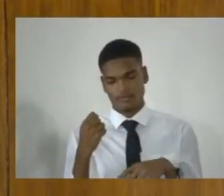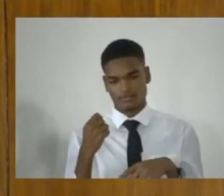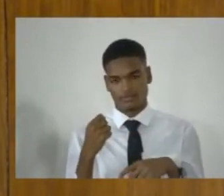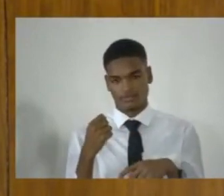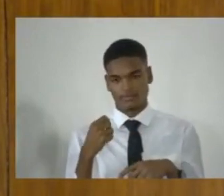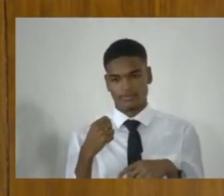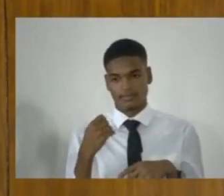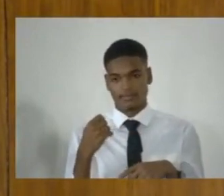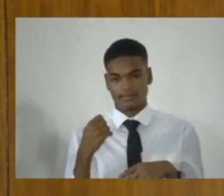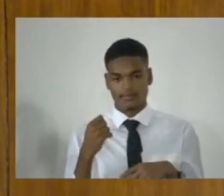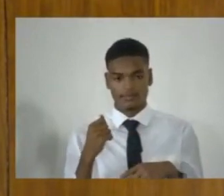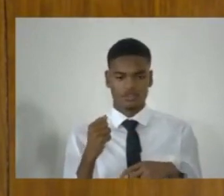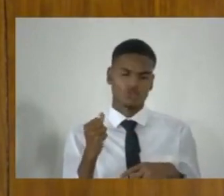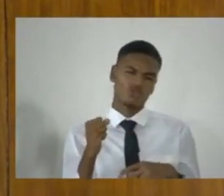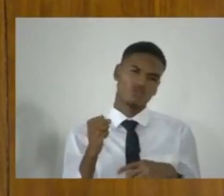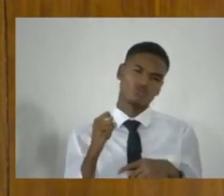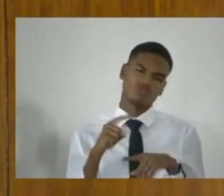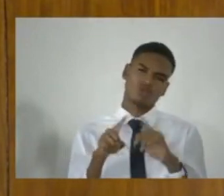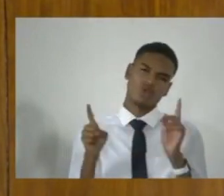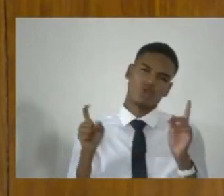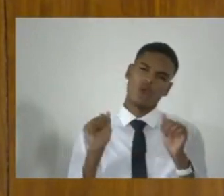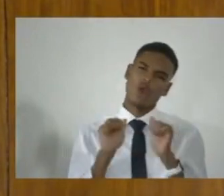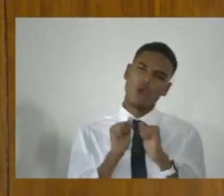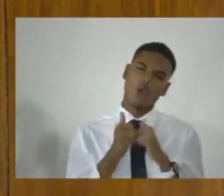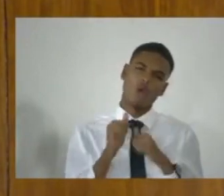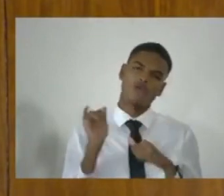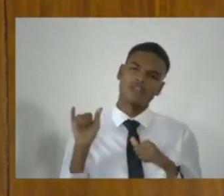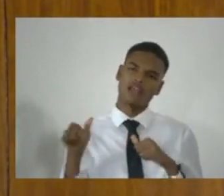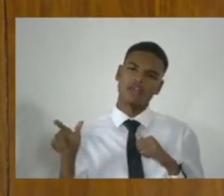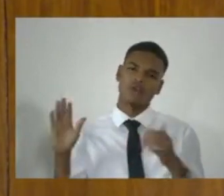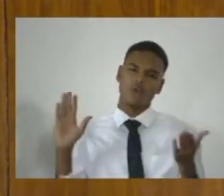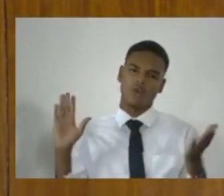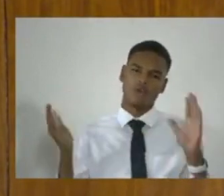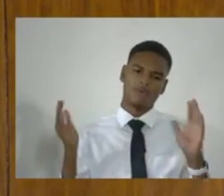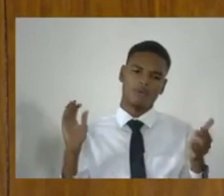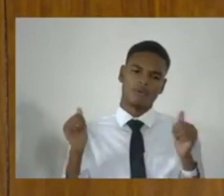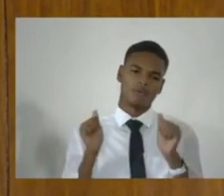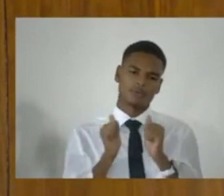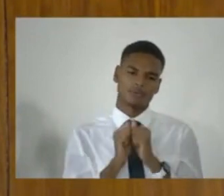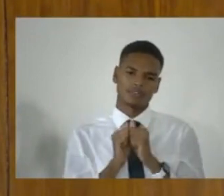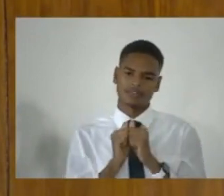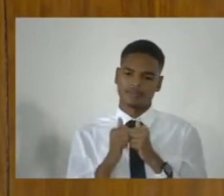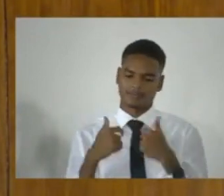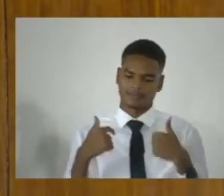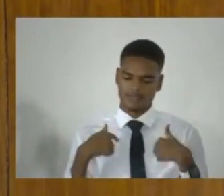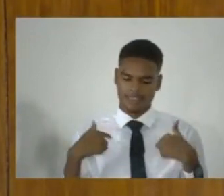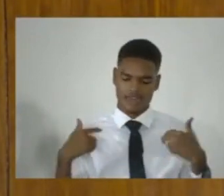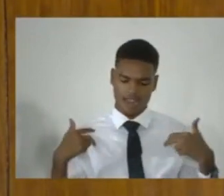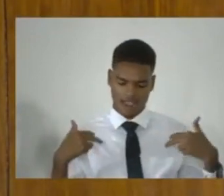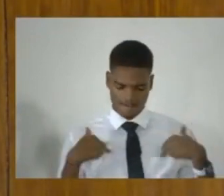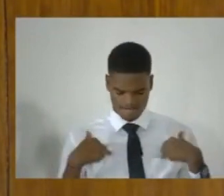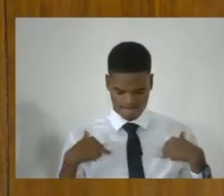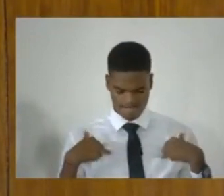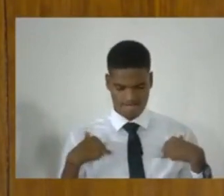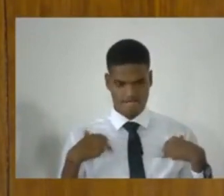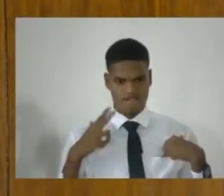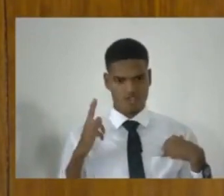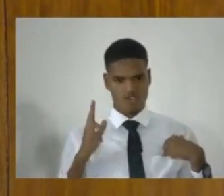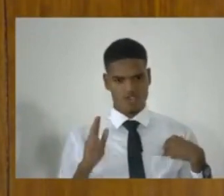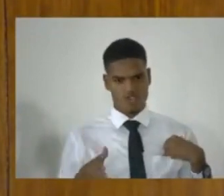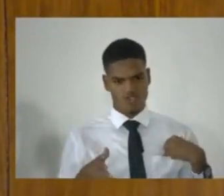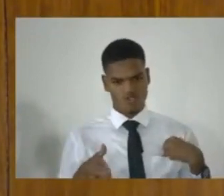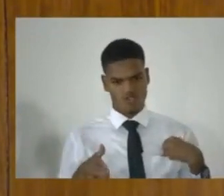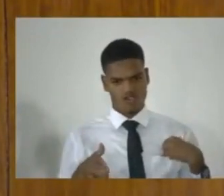How does that compare with possession simpliciter, which doesn't